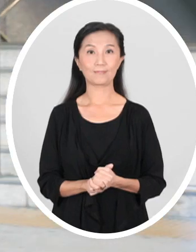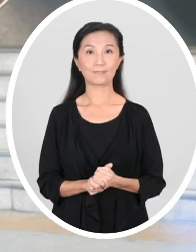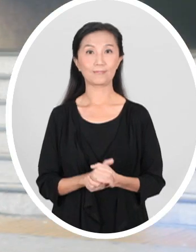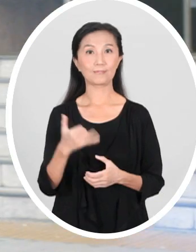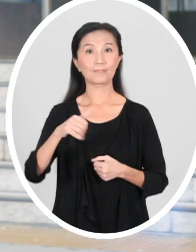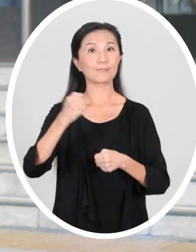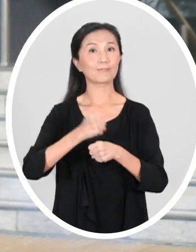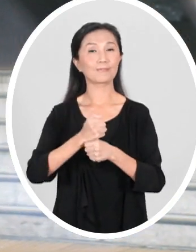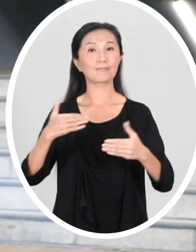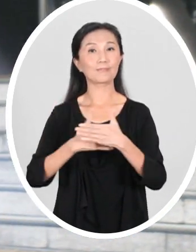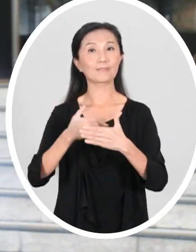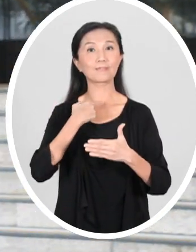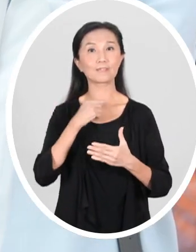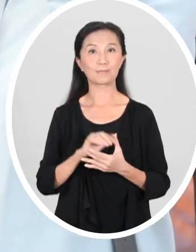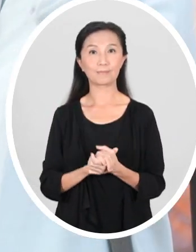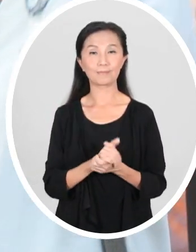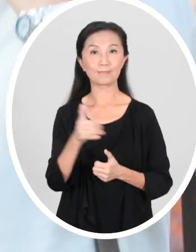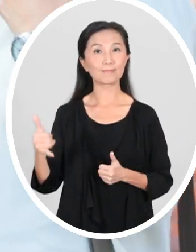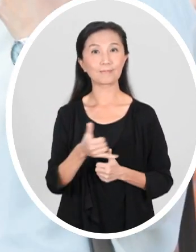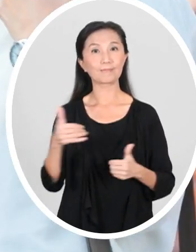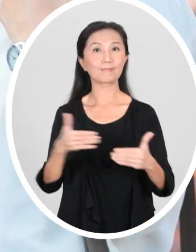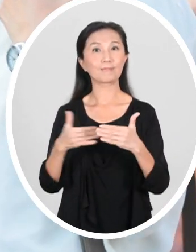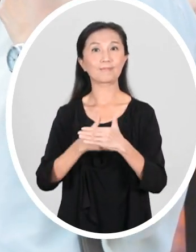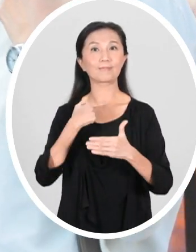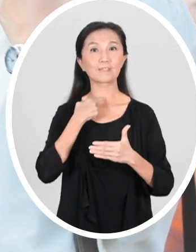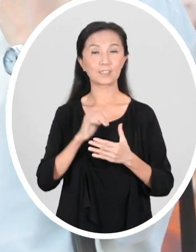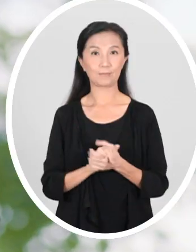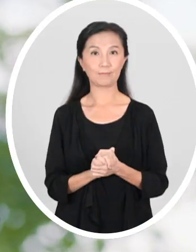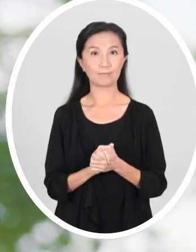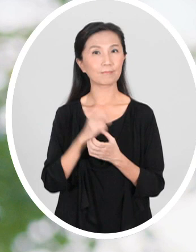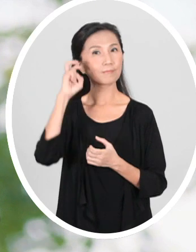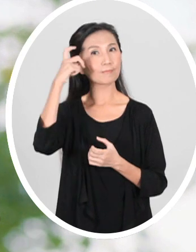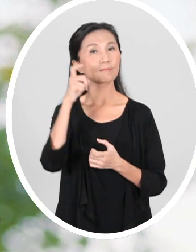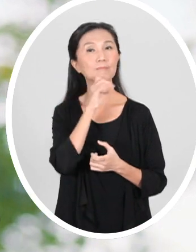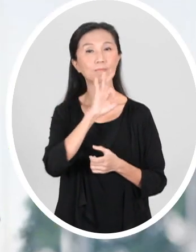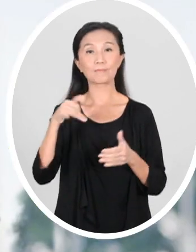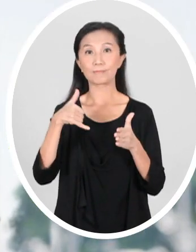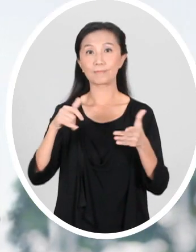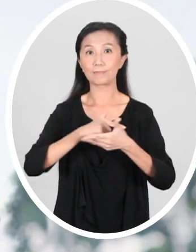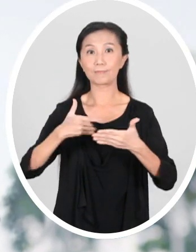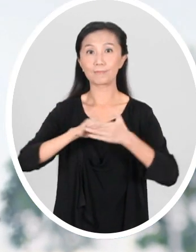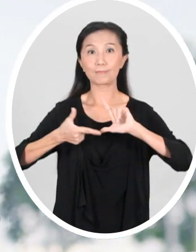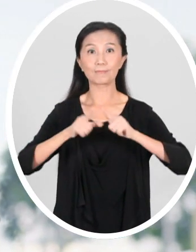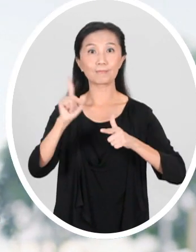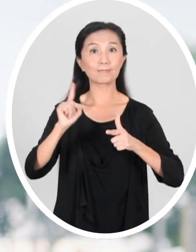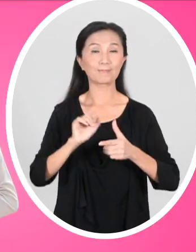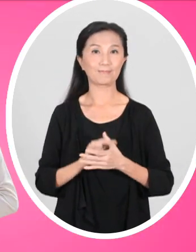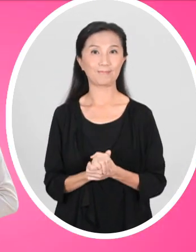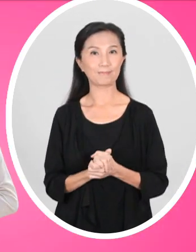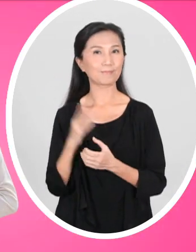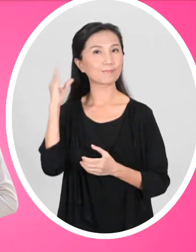You need a ride to work or to go shopping. But have you ever thought of how I take rides?